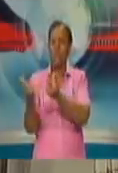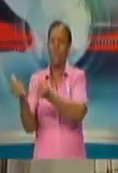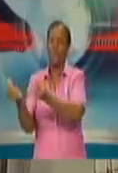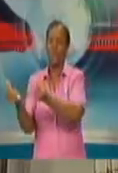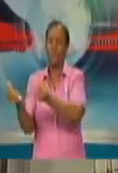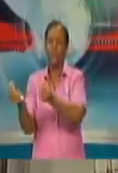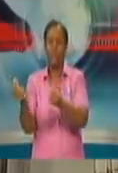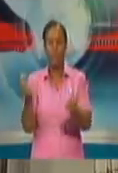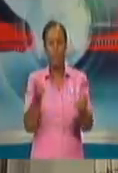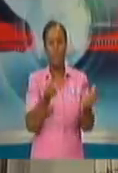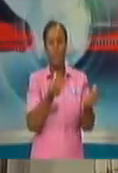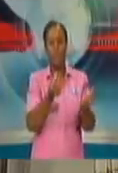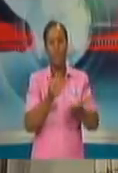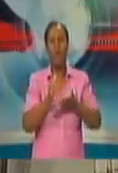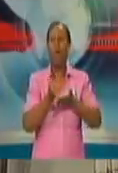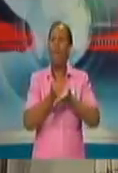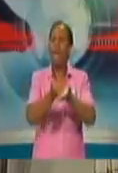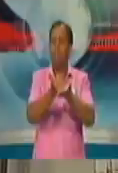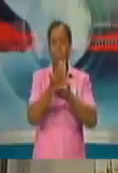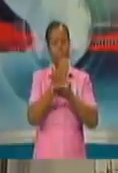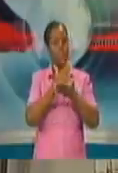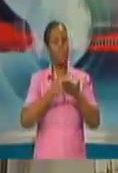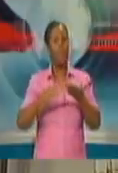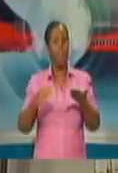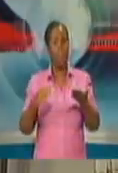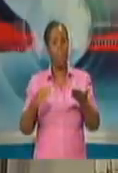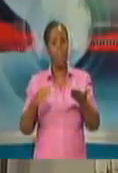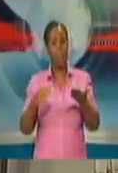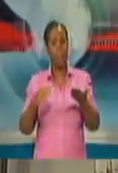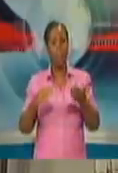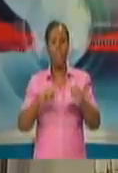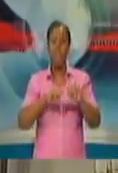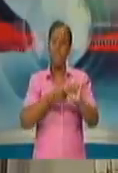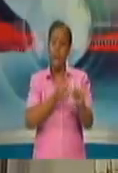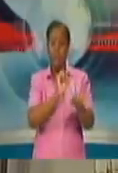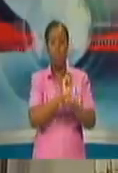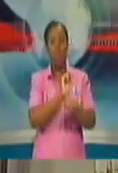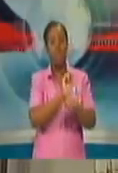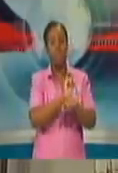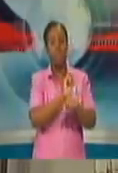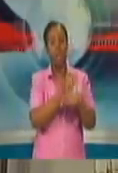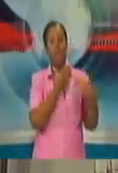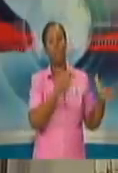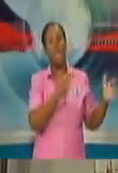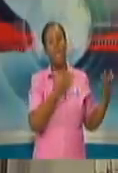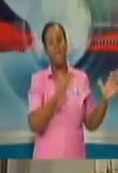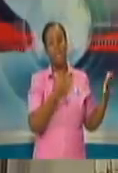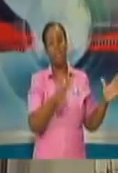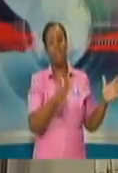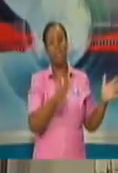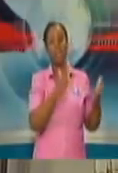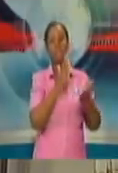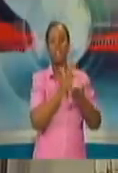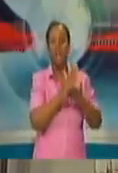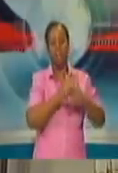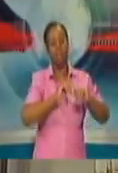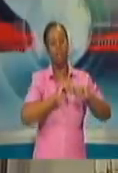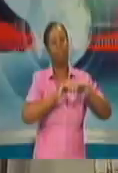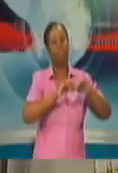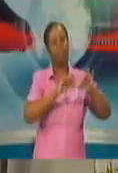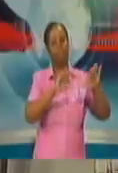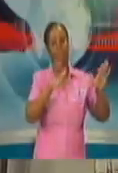from this morning for us to keep on flattening the curve, to keep our numbers low,